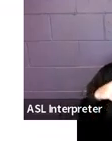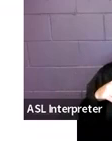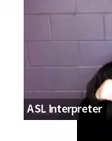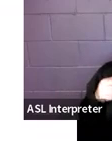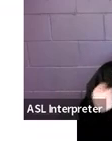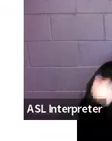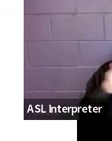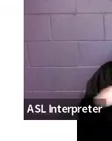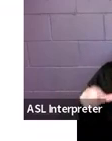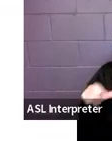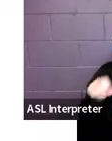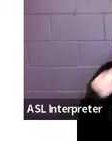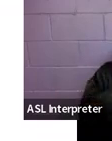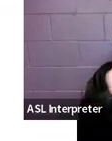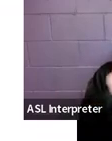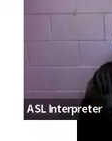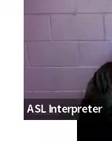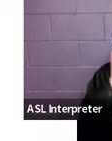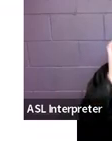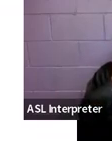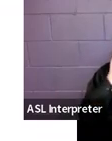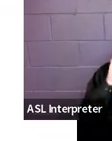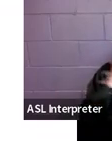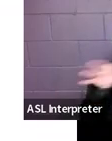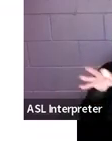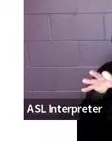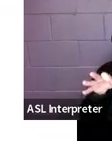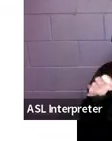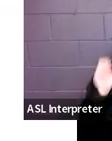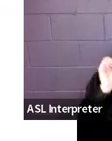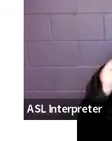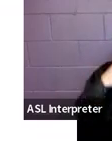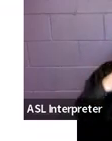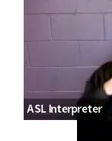situation, speech language would be a related service.